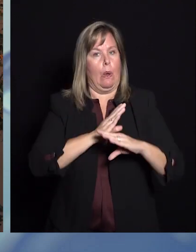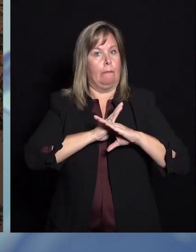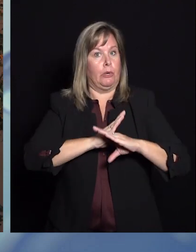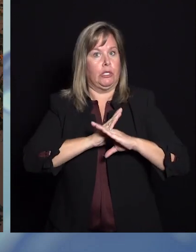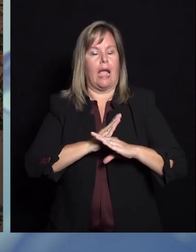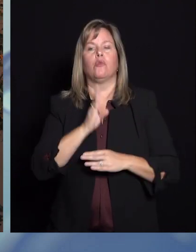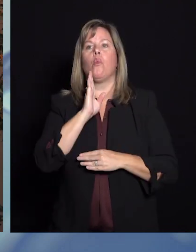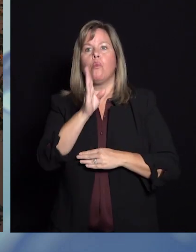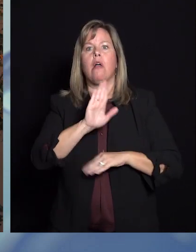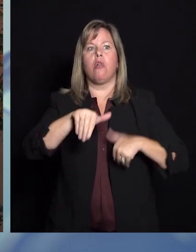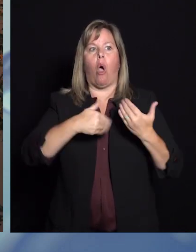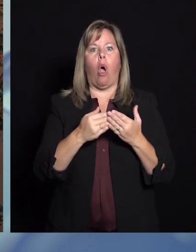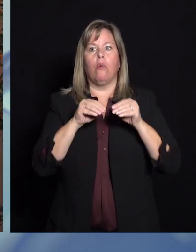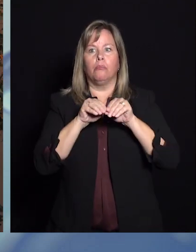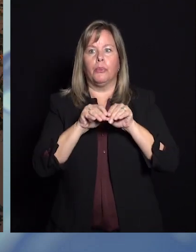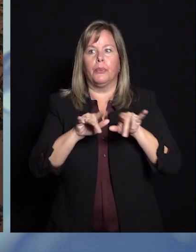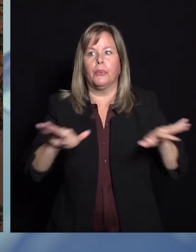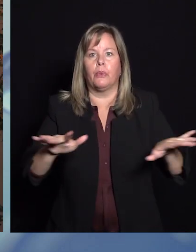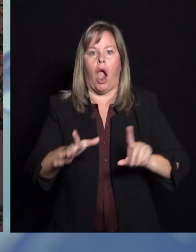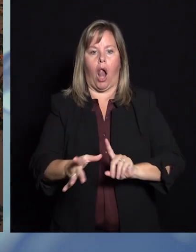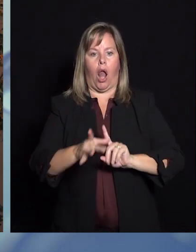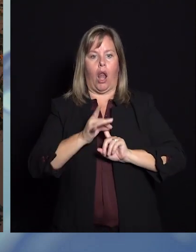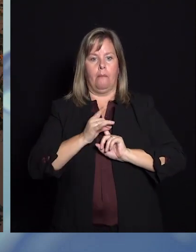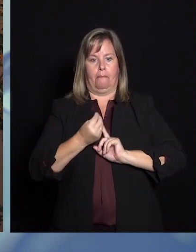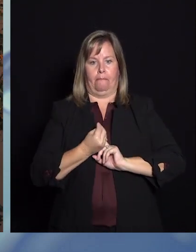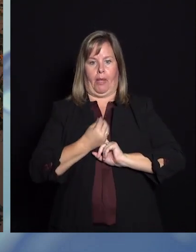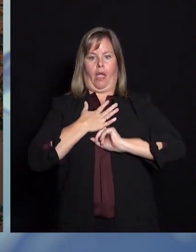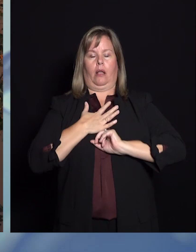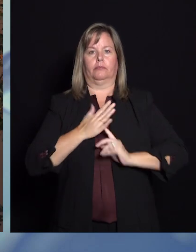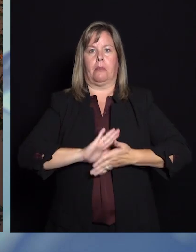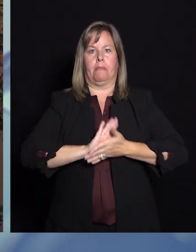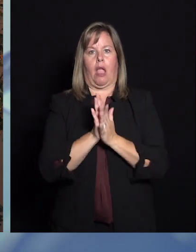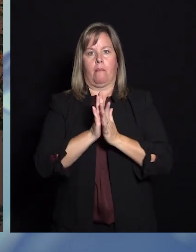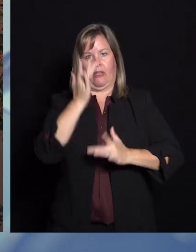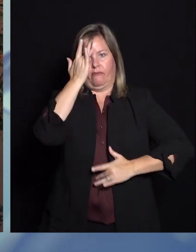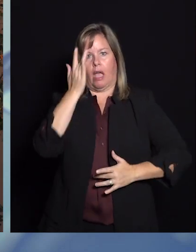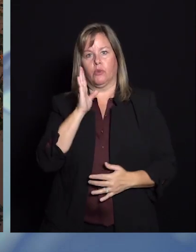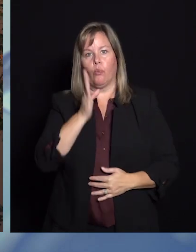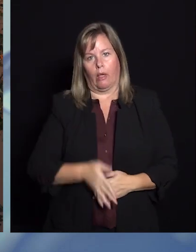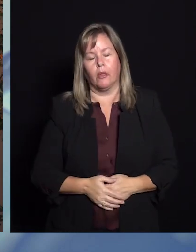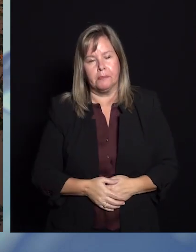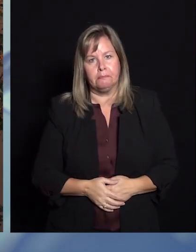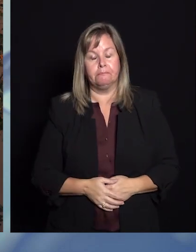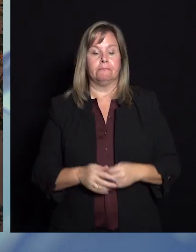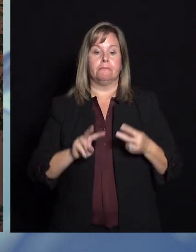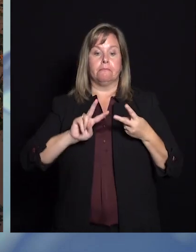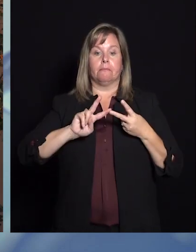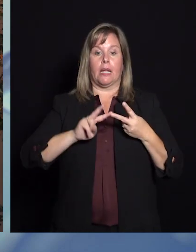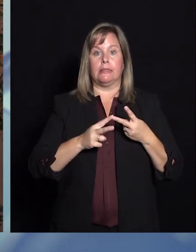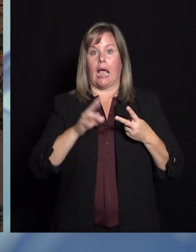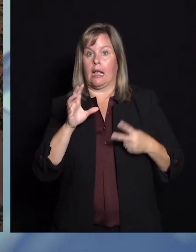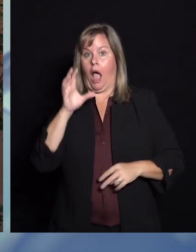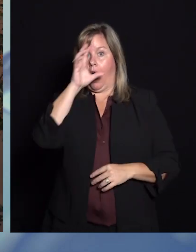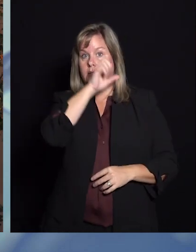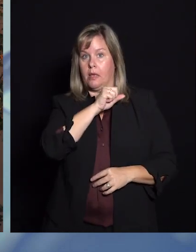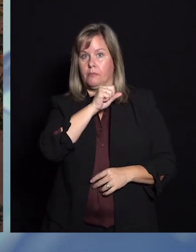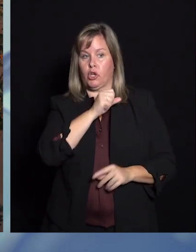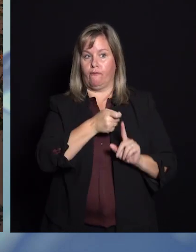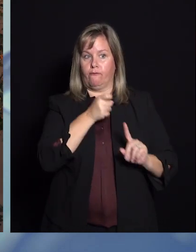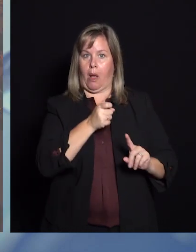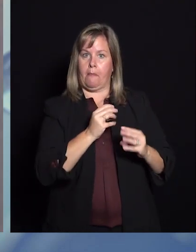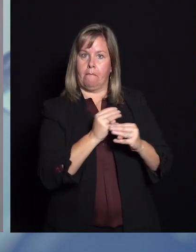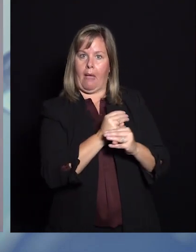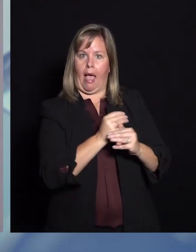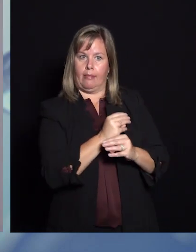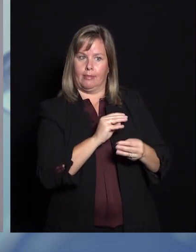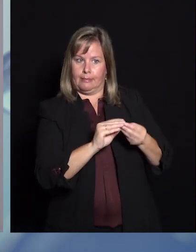eventually everyone is going to become exposed to and become infected by this virus. The second assumption that I made in my math here is